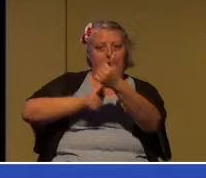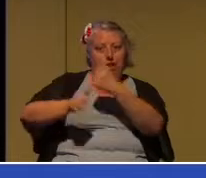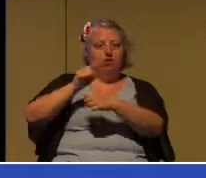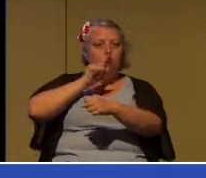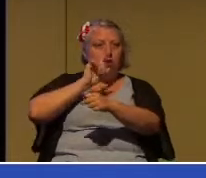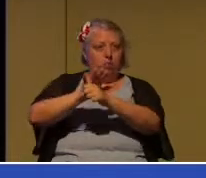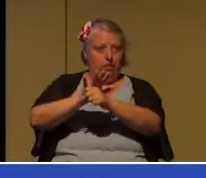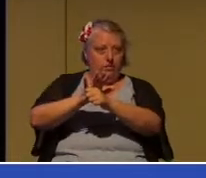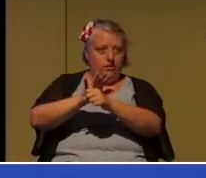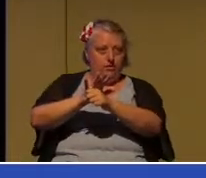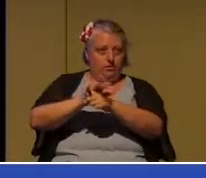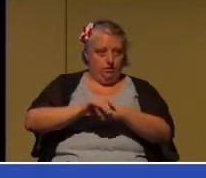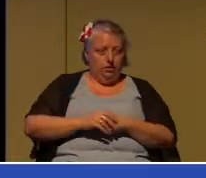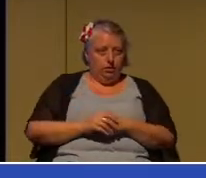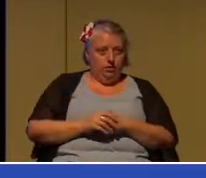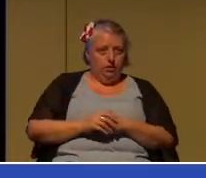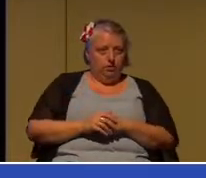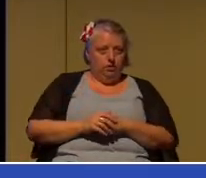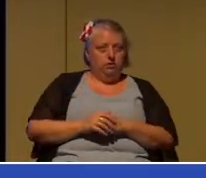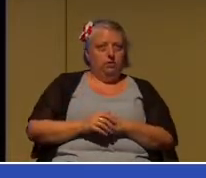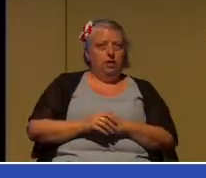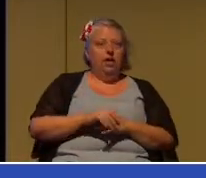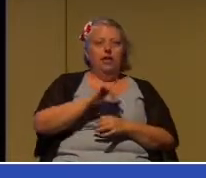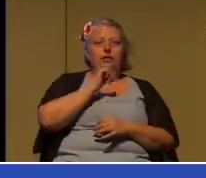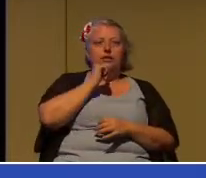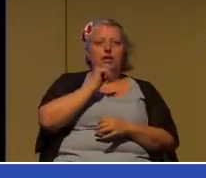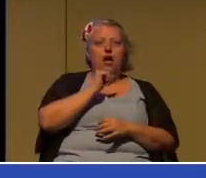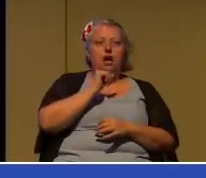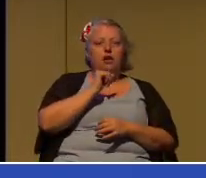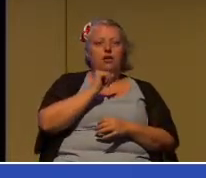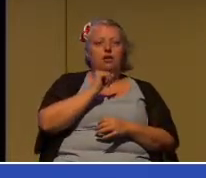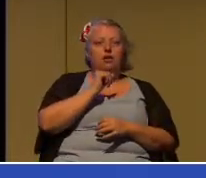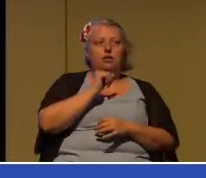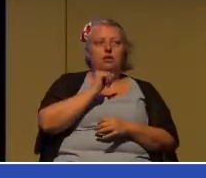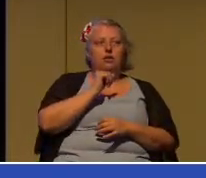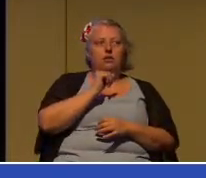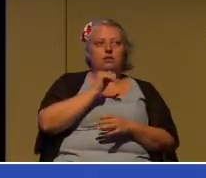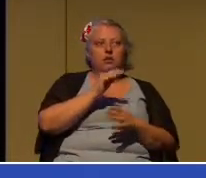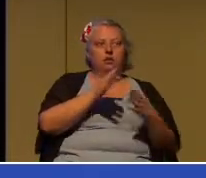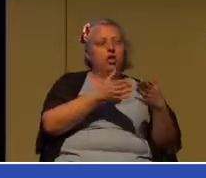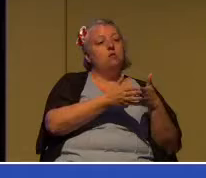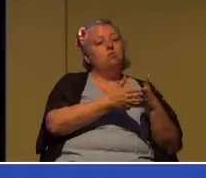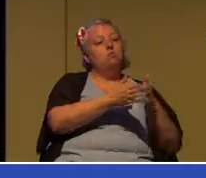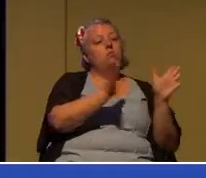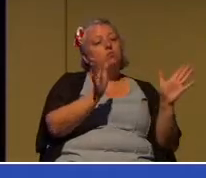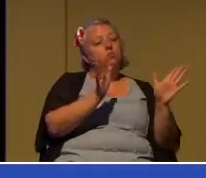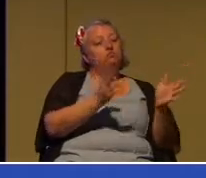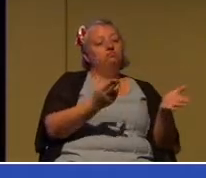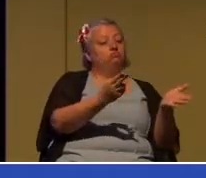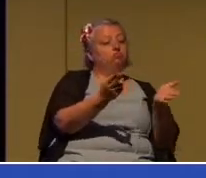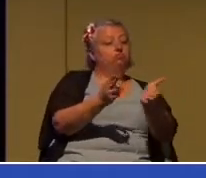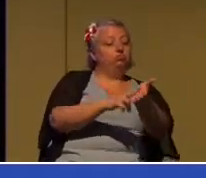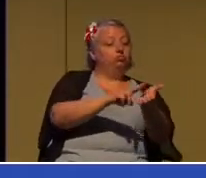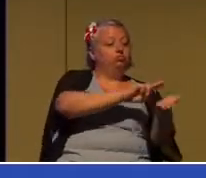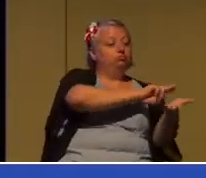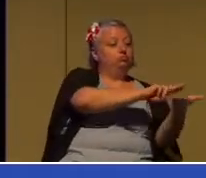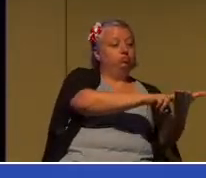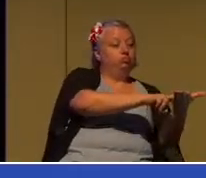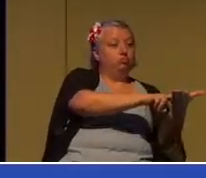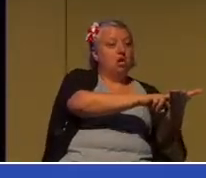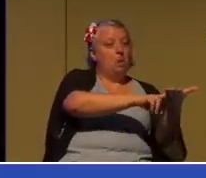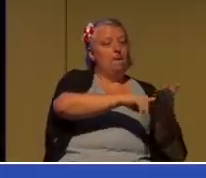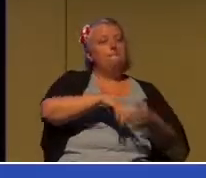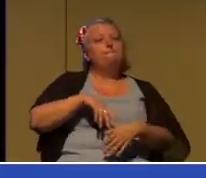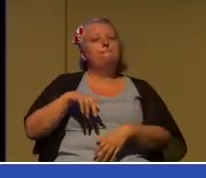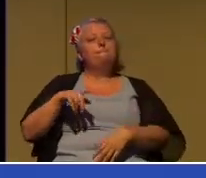under oath. Without going into a lot of detail, it tends to have at least four components. It has a